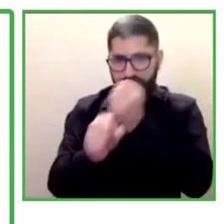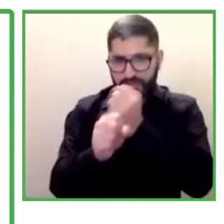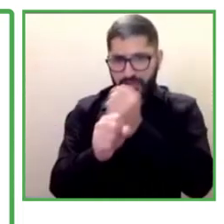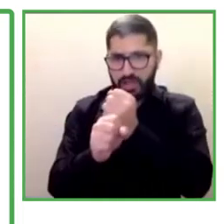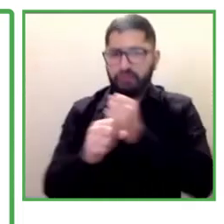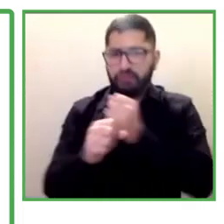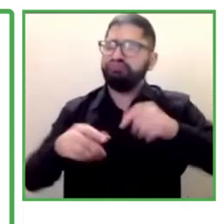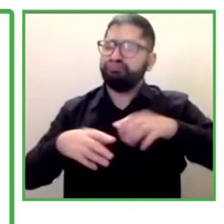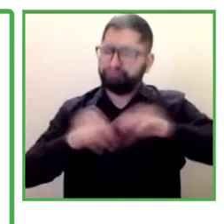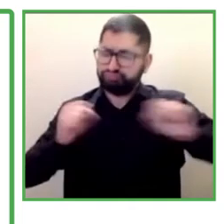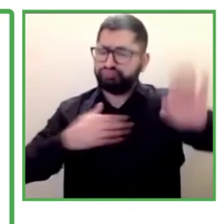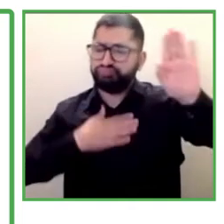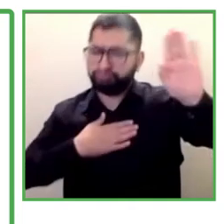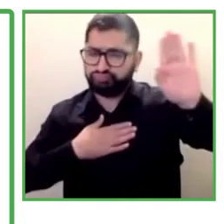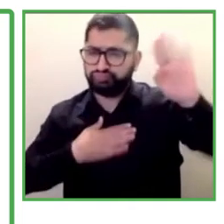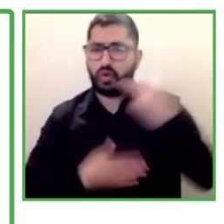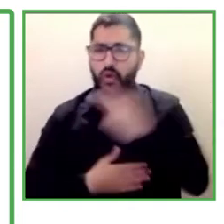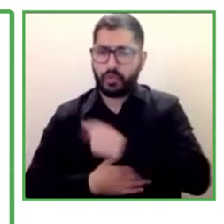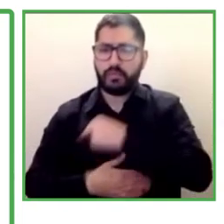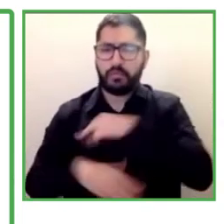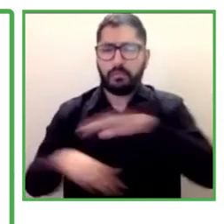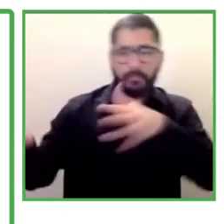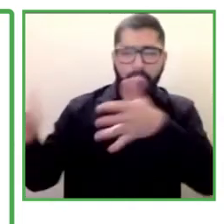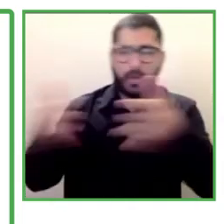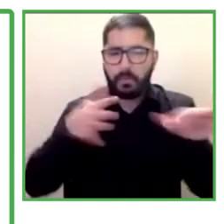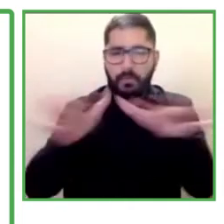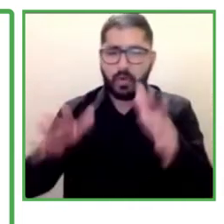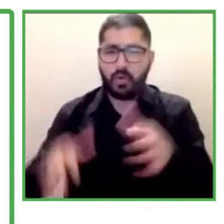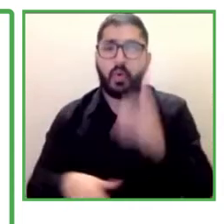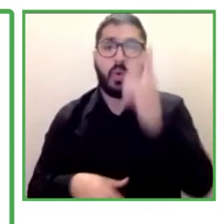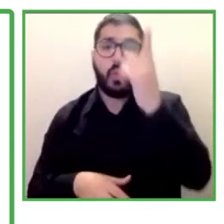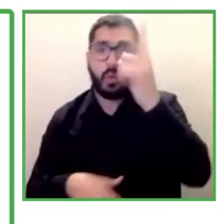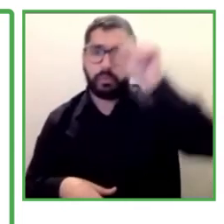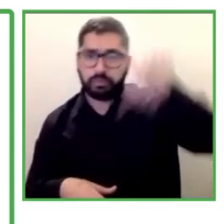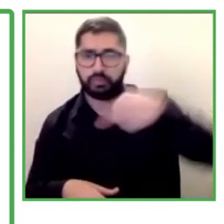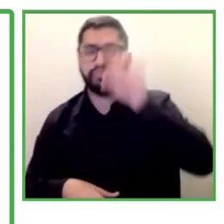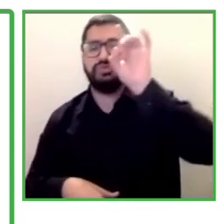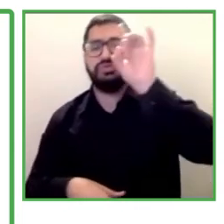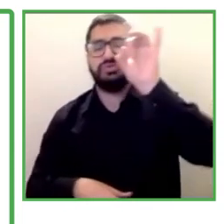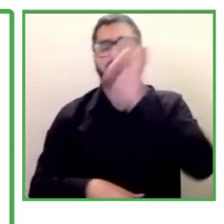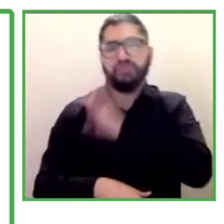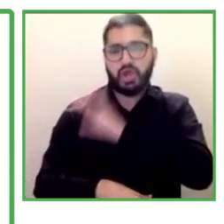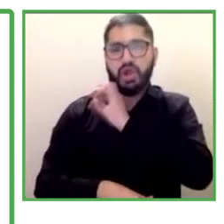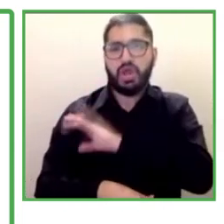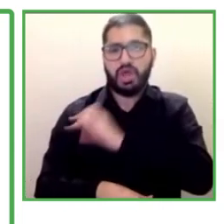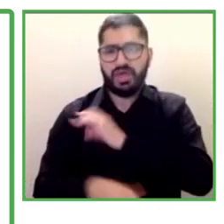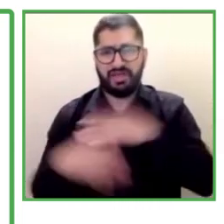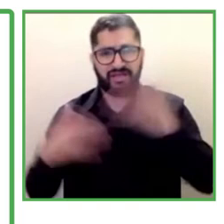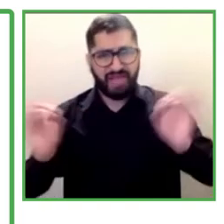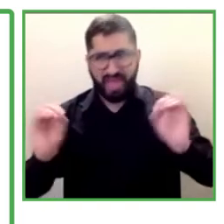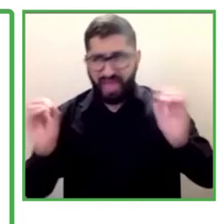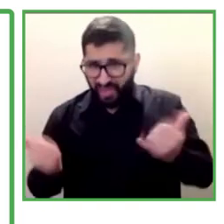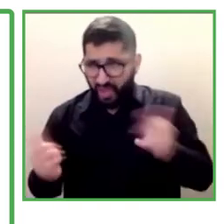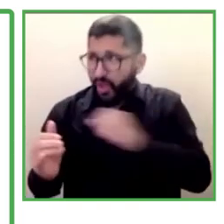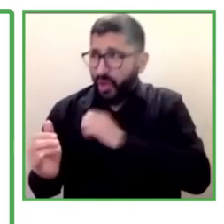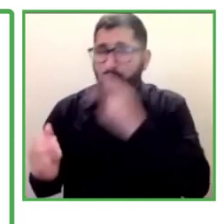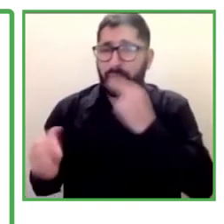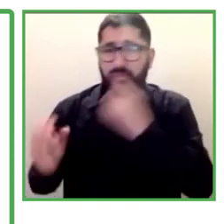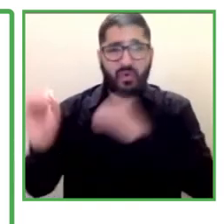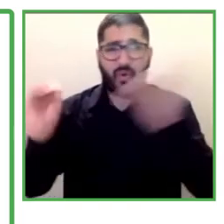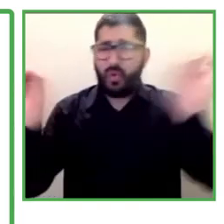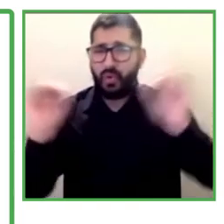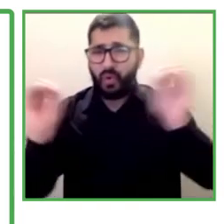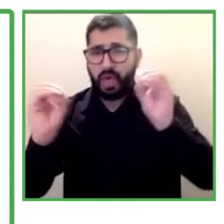this quota in Chile. And that is a concern, undoubtedly. We need to be paying more attention to